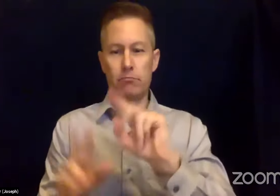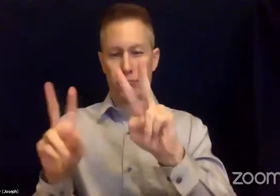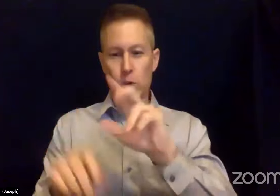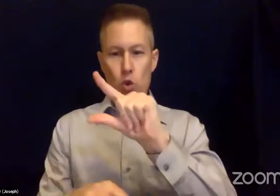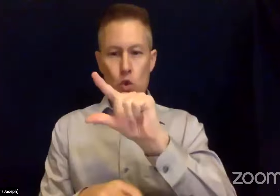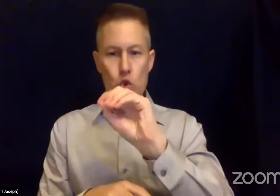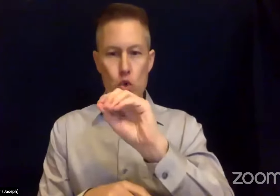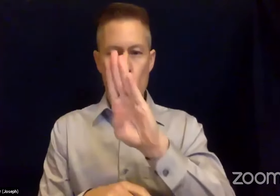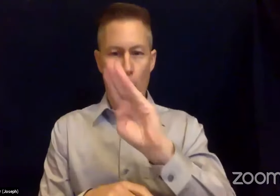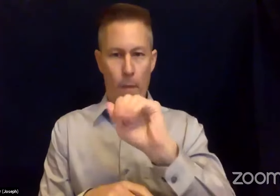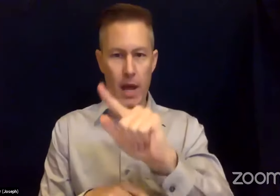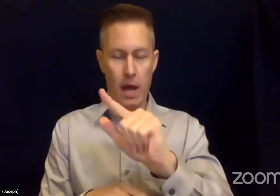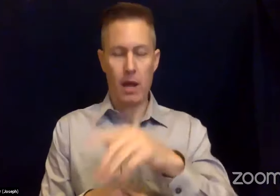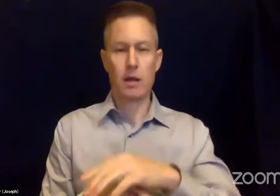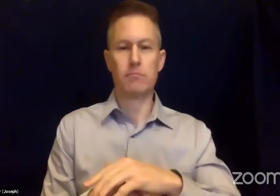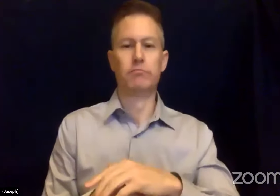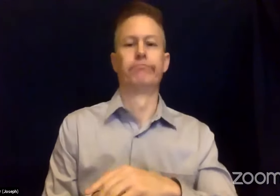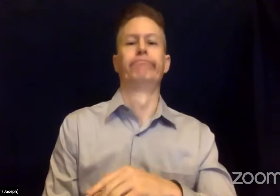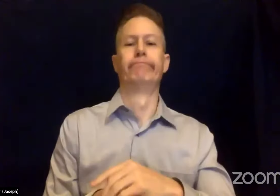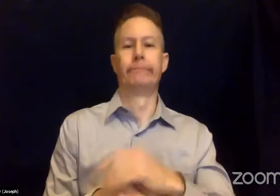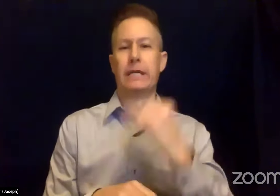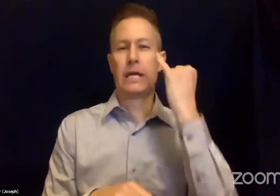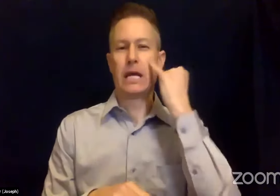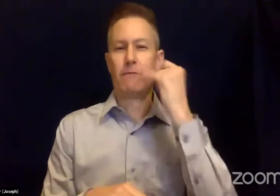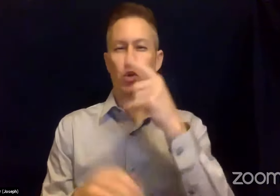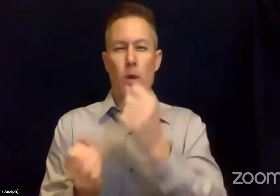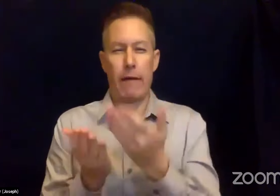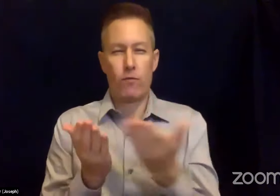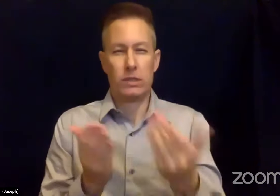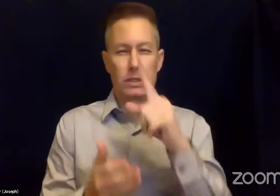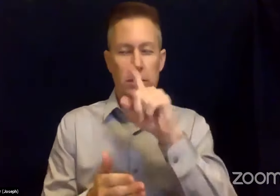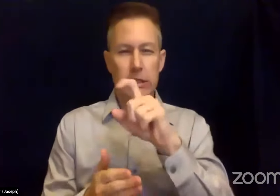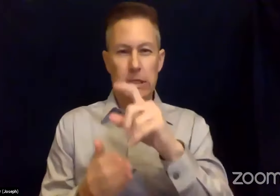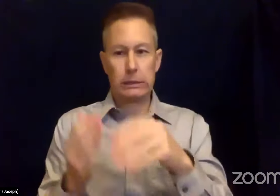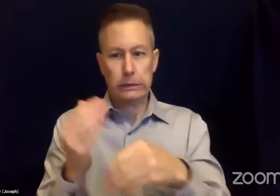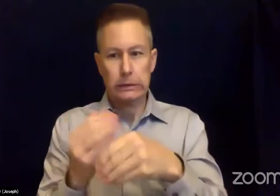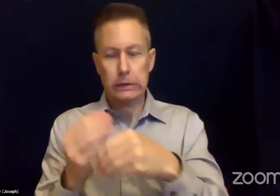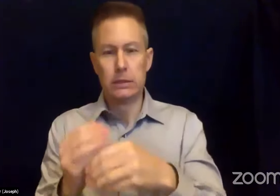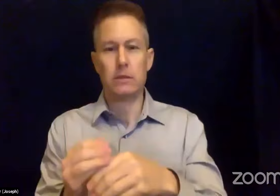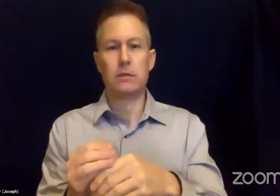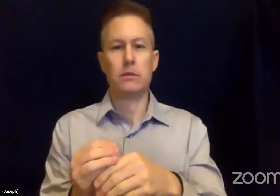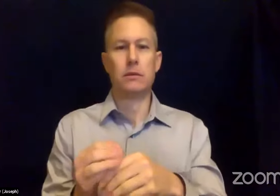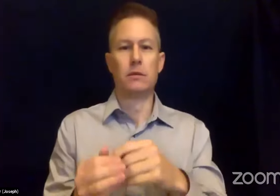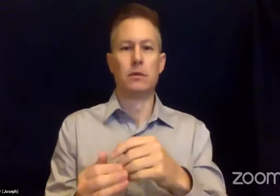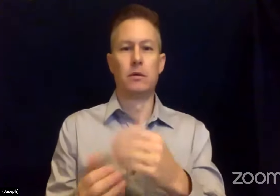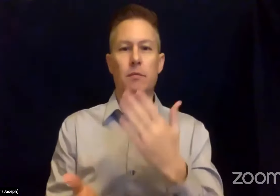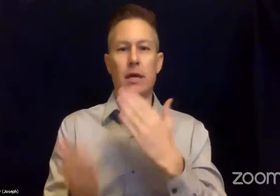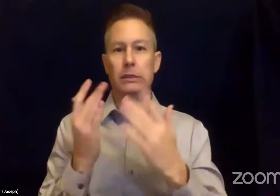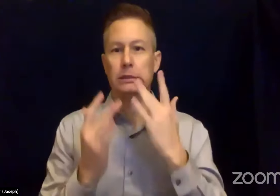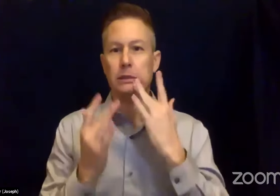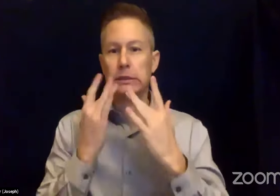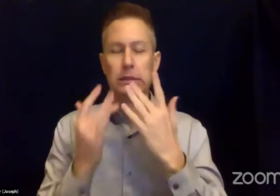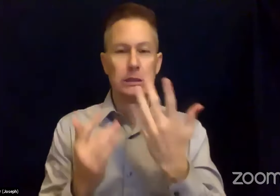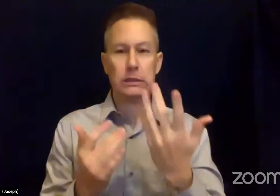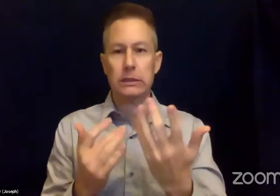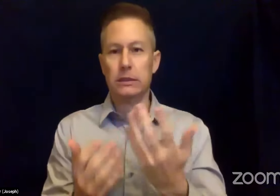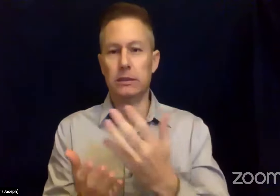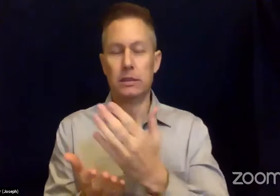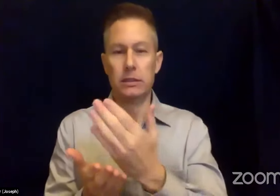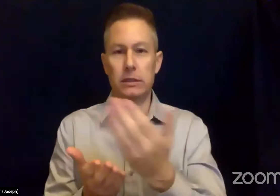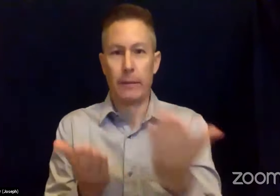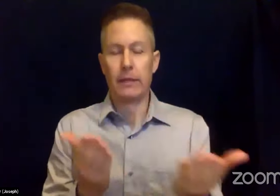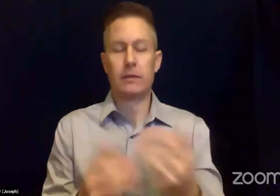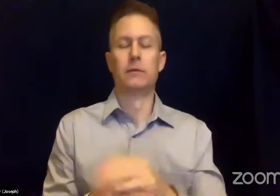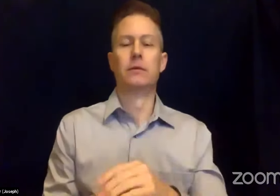to be replenished or replaced. If don't have a go bag or a stay box yet, today is the perfect time to start building one.